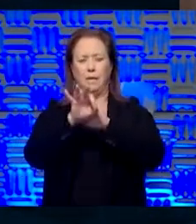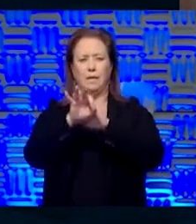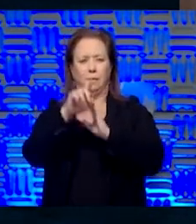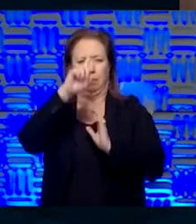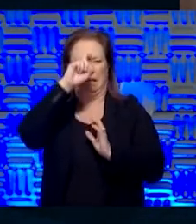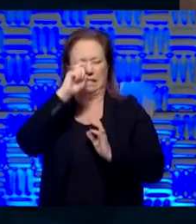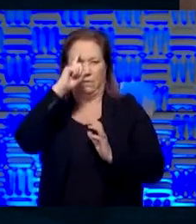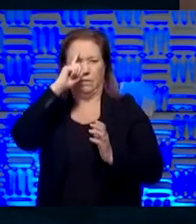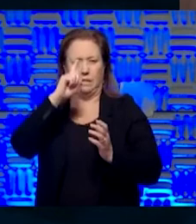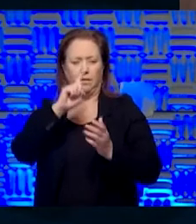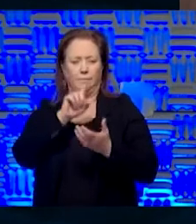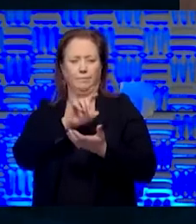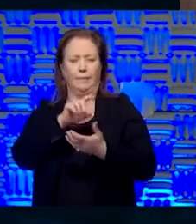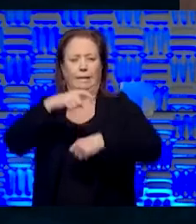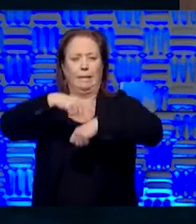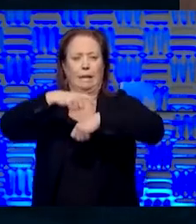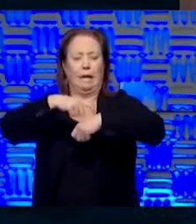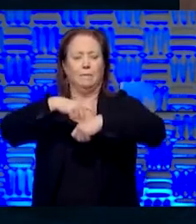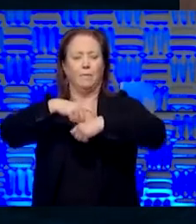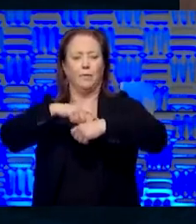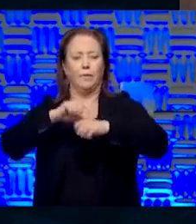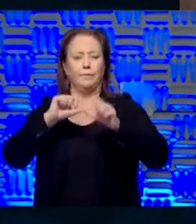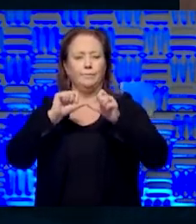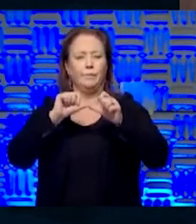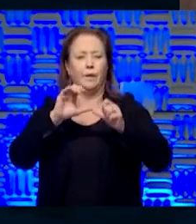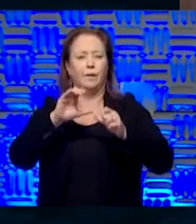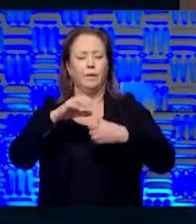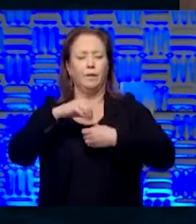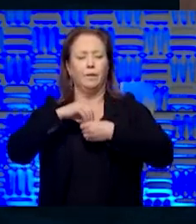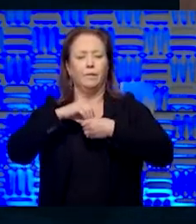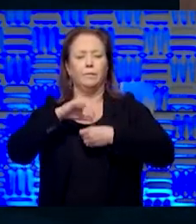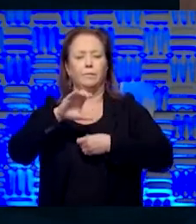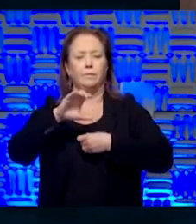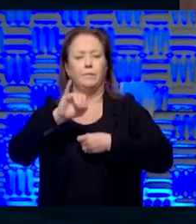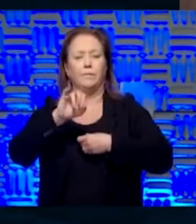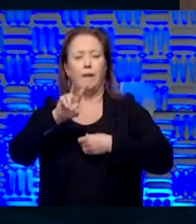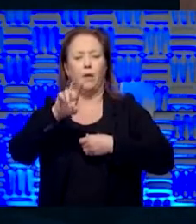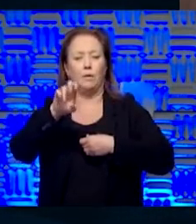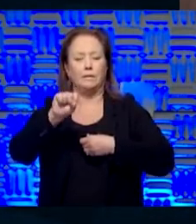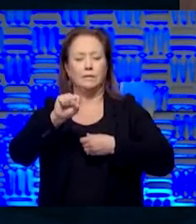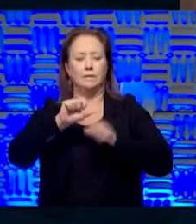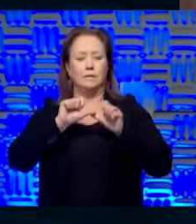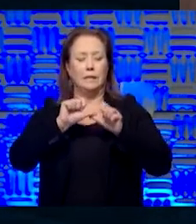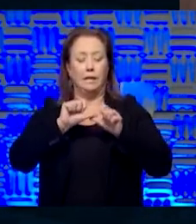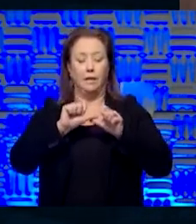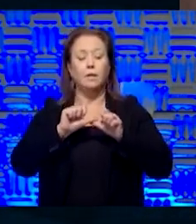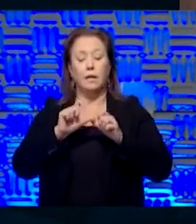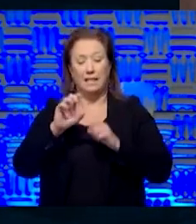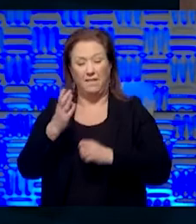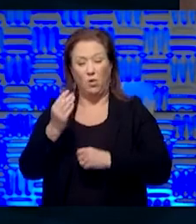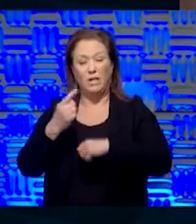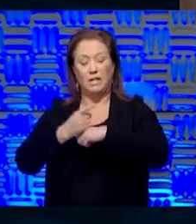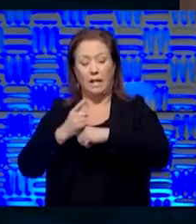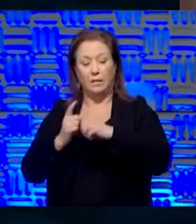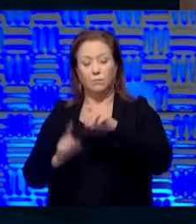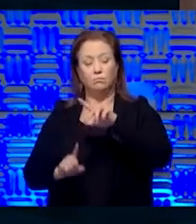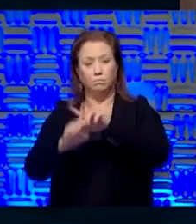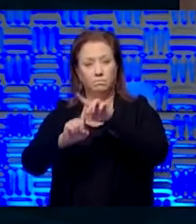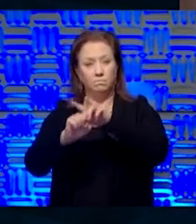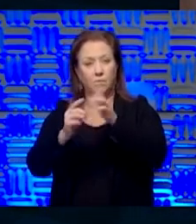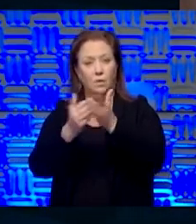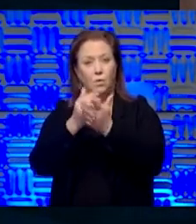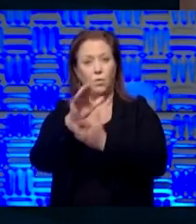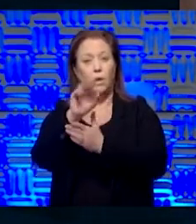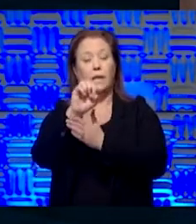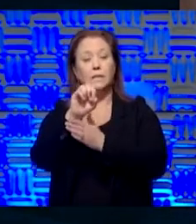thought to be the incubation period for the virus. And, uh, obviously during that 14 day period, there'll still be new cases, but what we, what we want to see is a